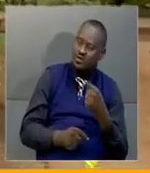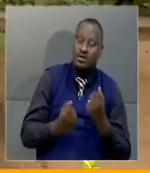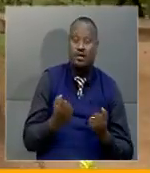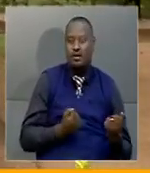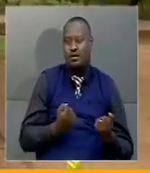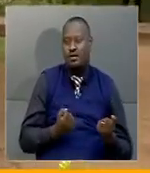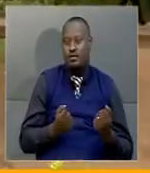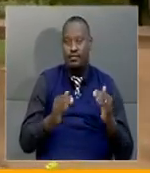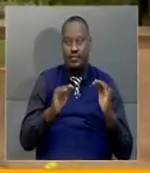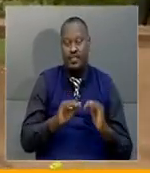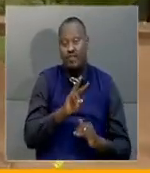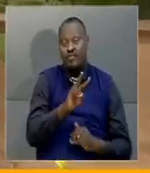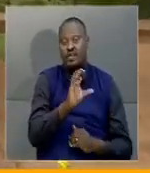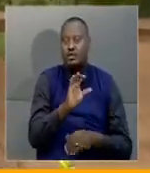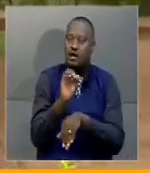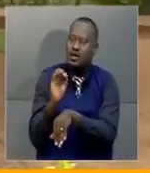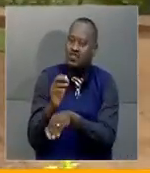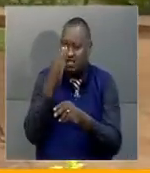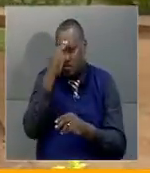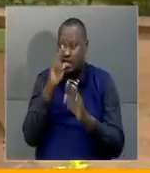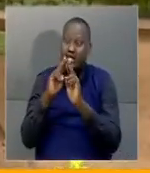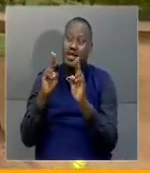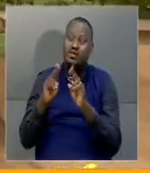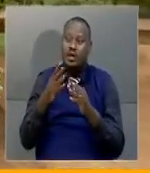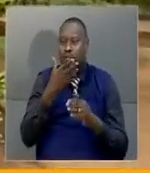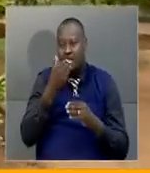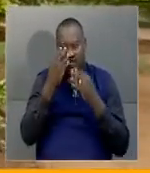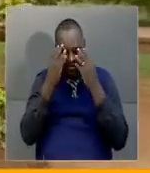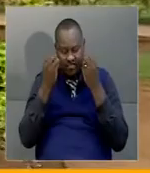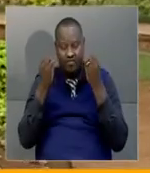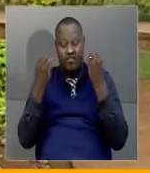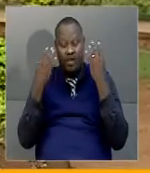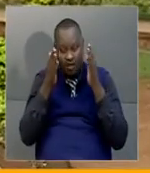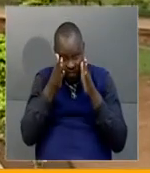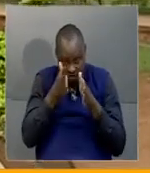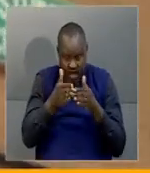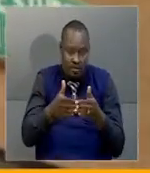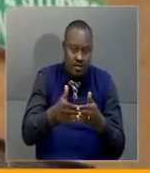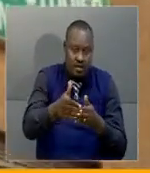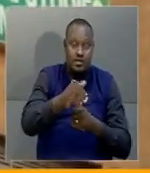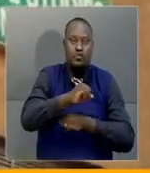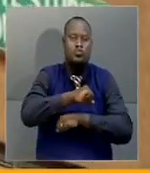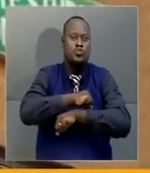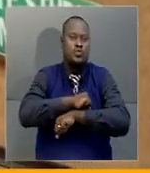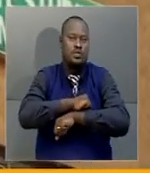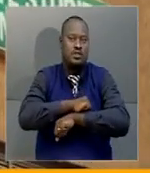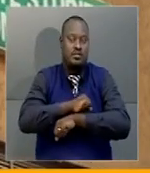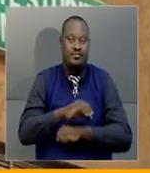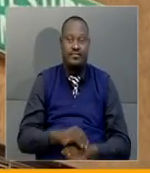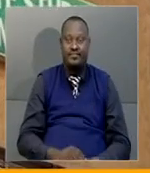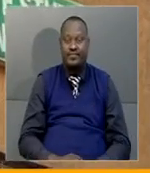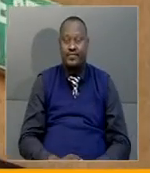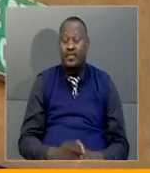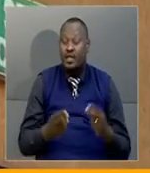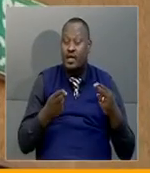The Vice-Chancellor appeals to the international students to forget the incident and focus on pursuing academic excellence. This message